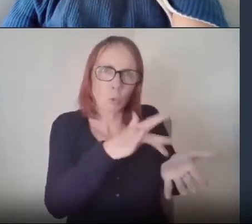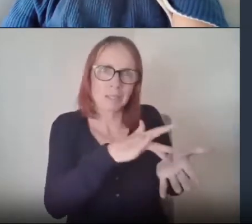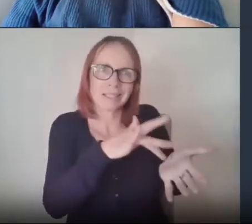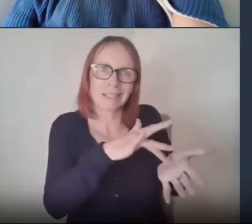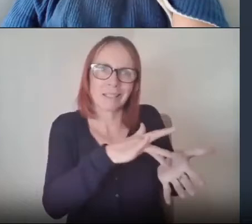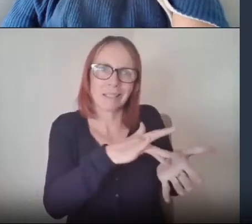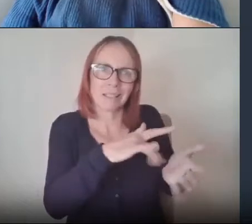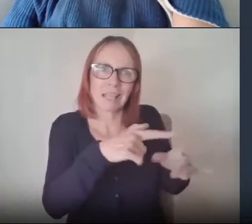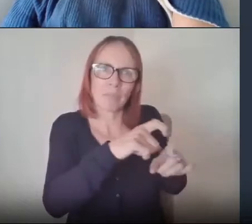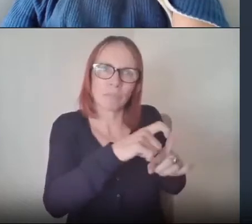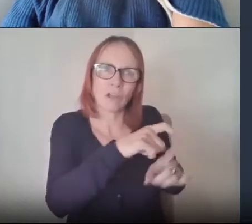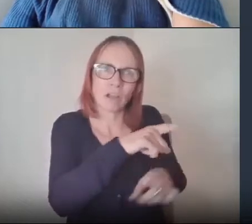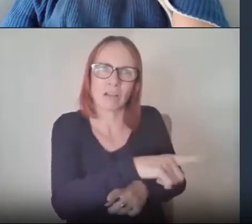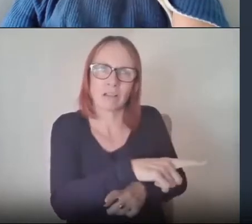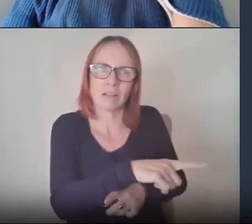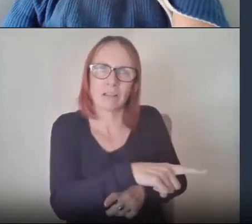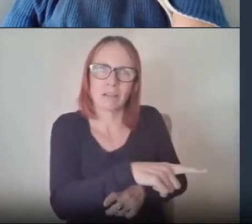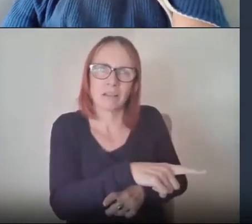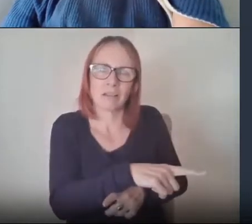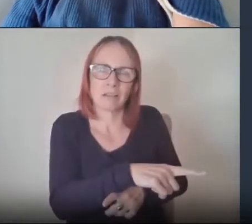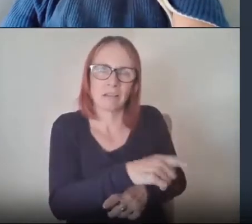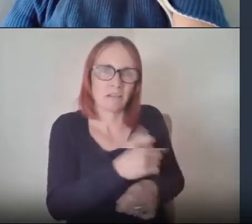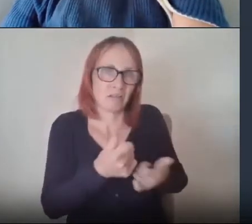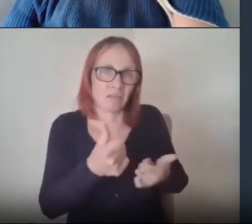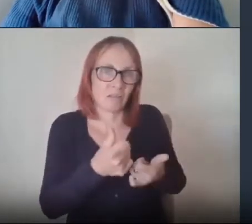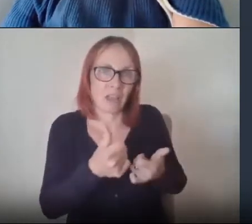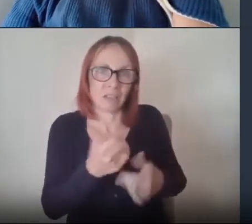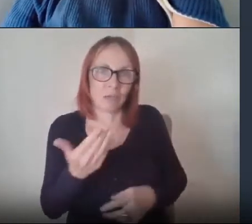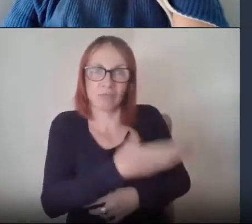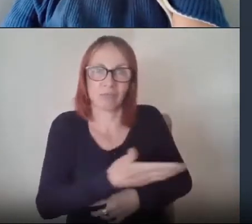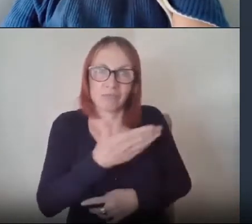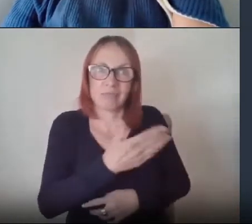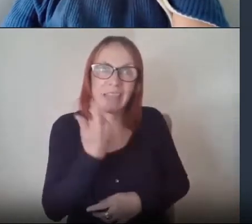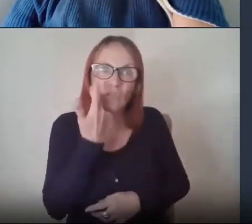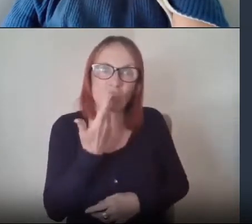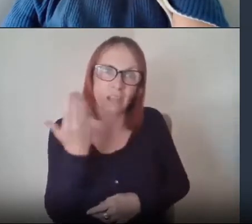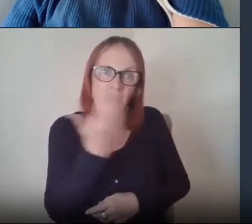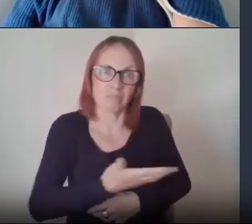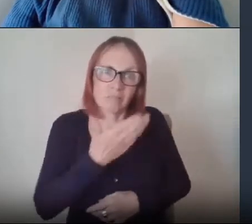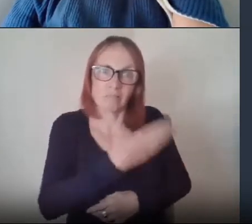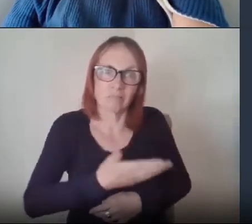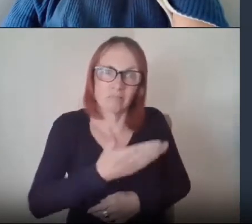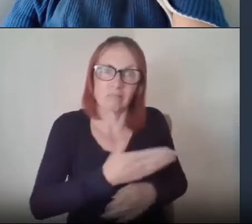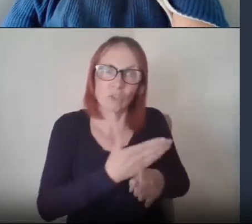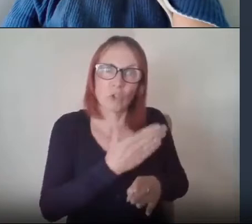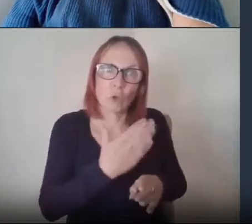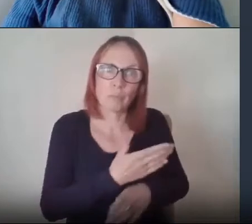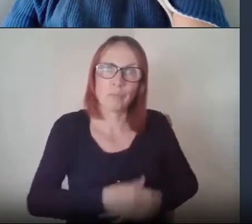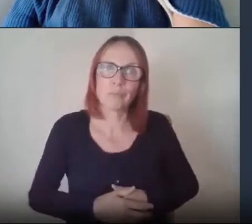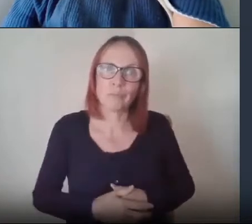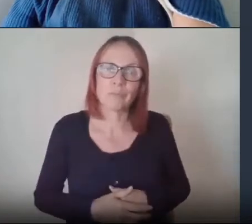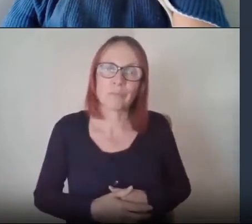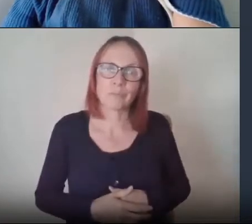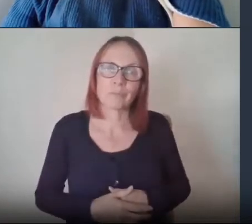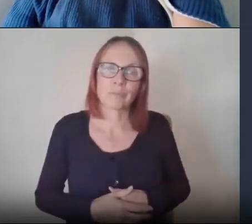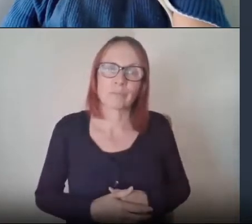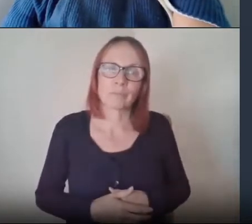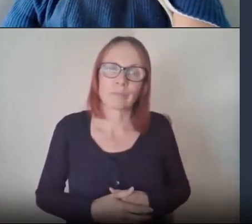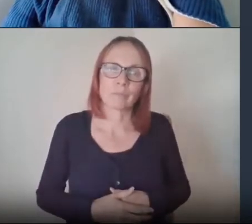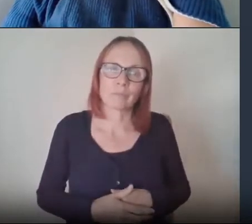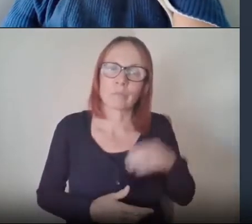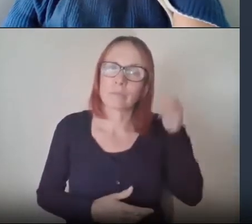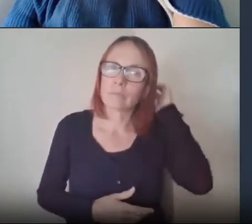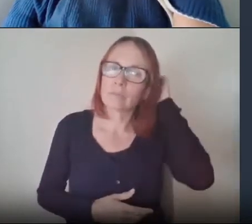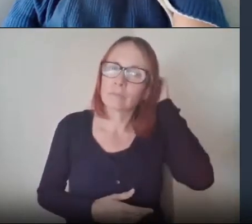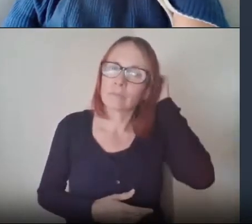it's quite acceptable for people to commute to where the jobs are but and something we're talking